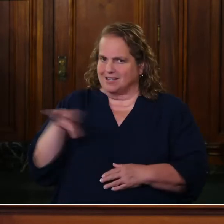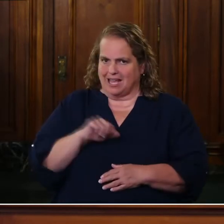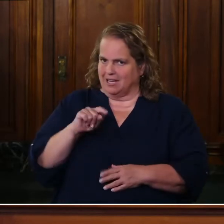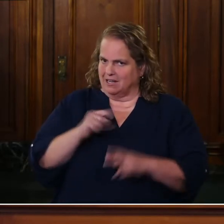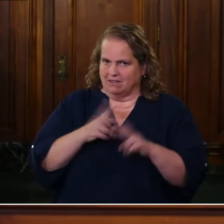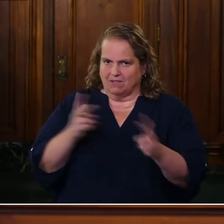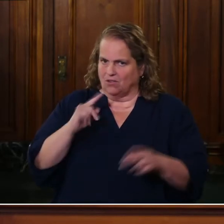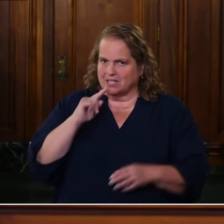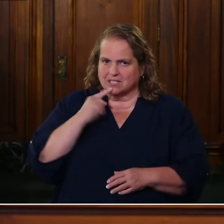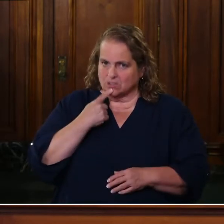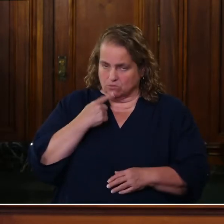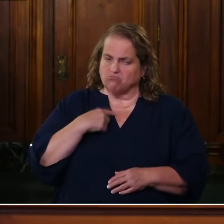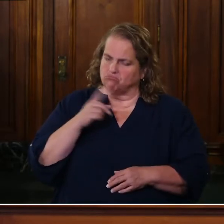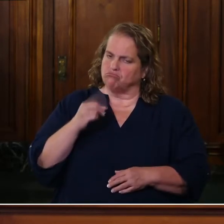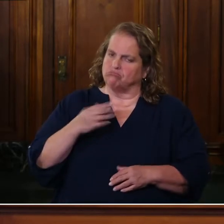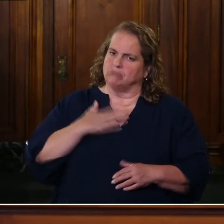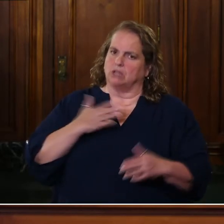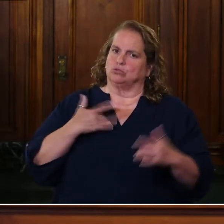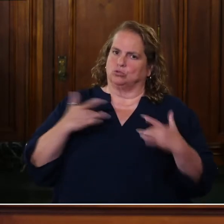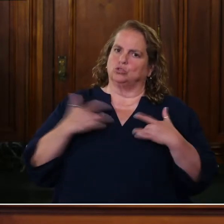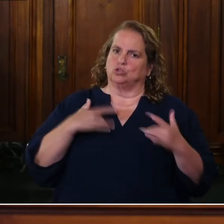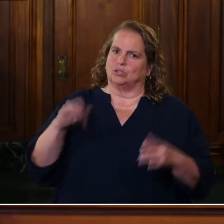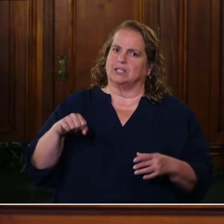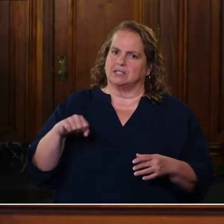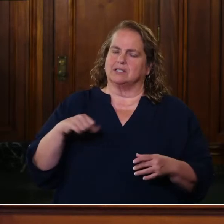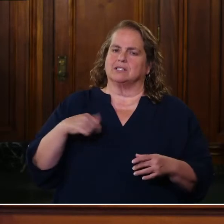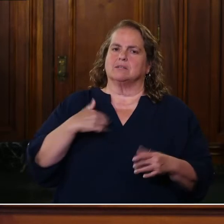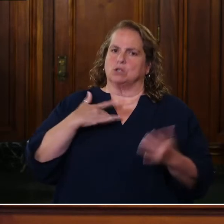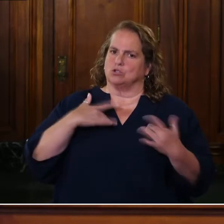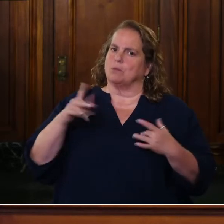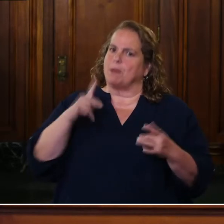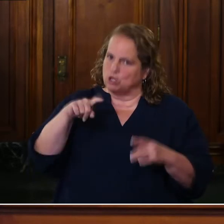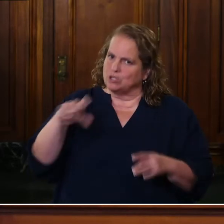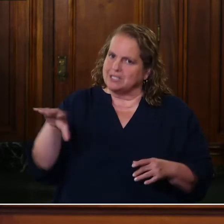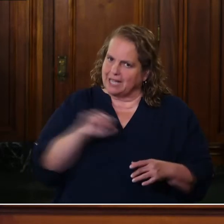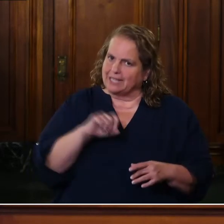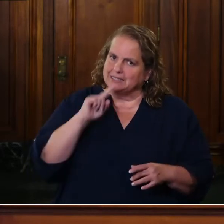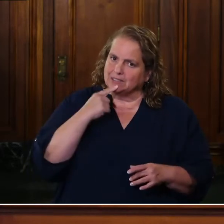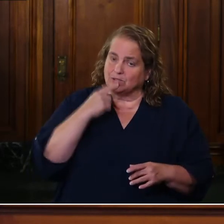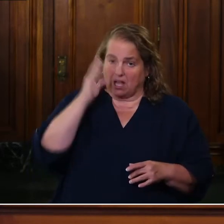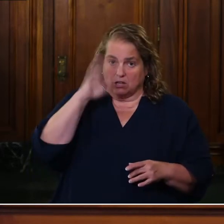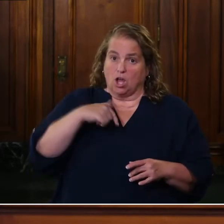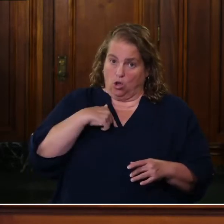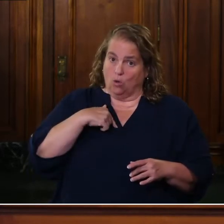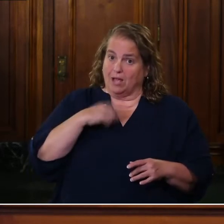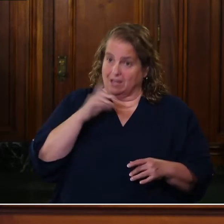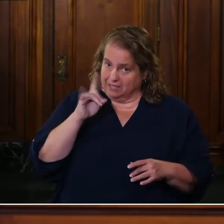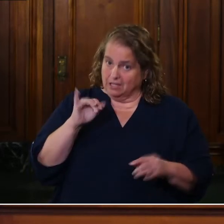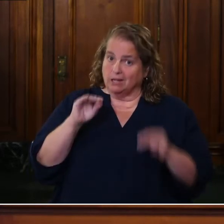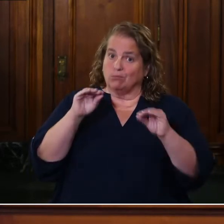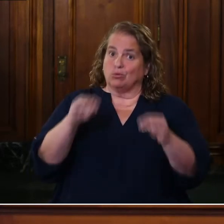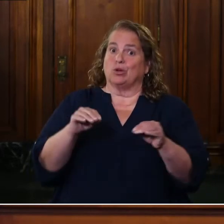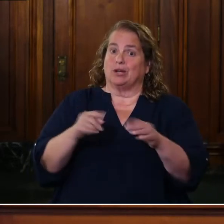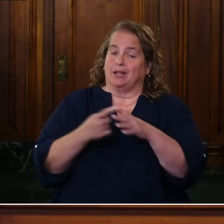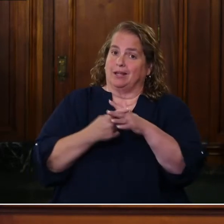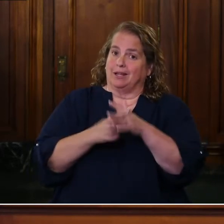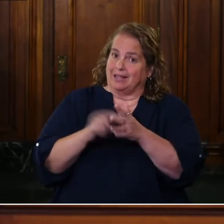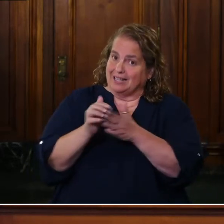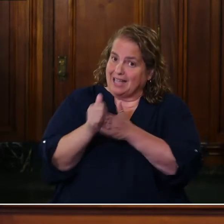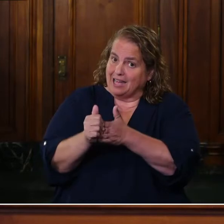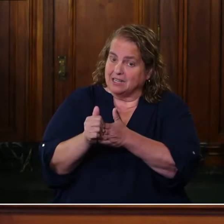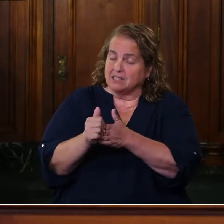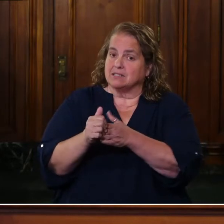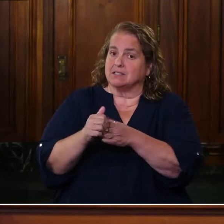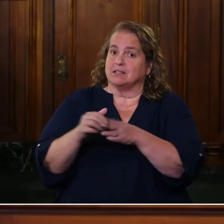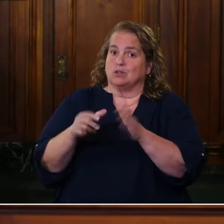seriously as, as we should. I know we put out some guidance, initial guidance for review on